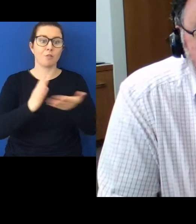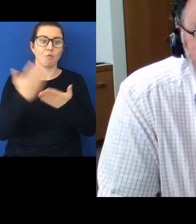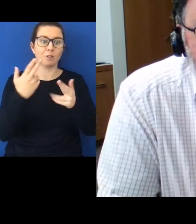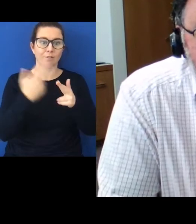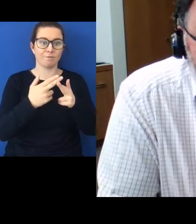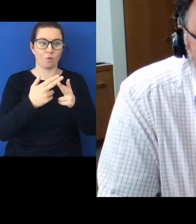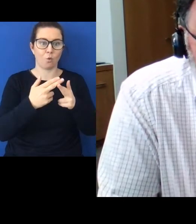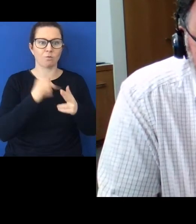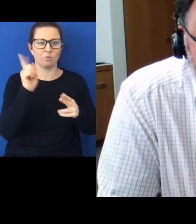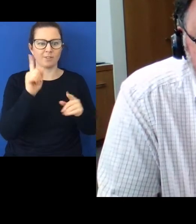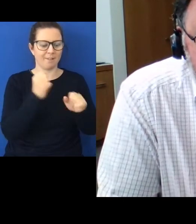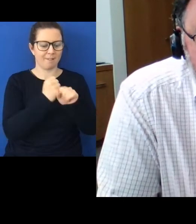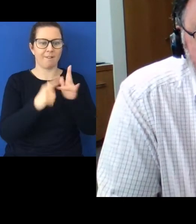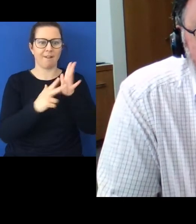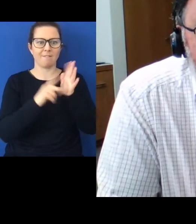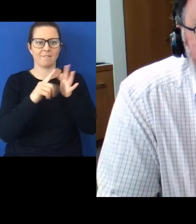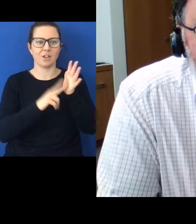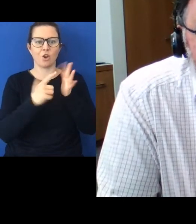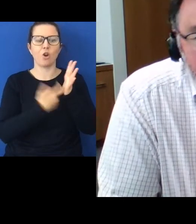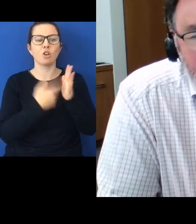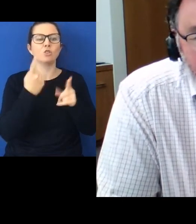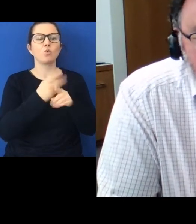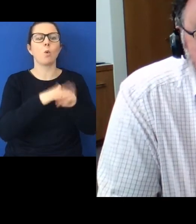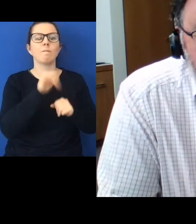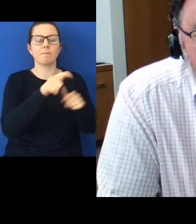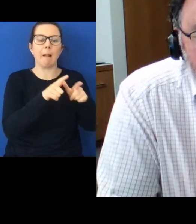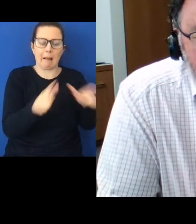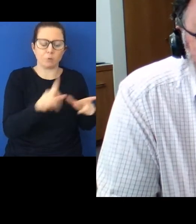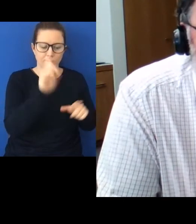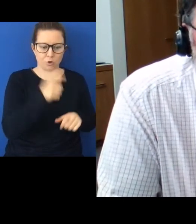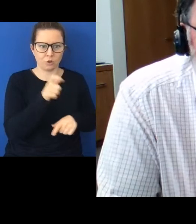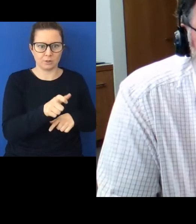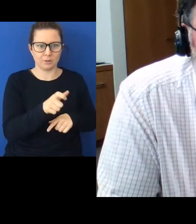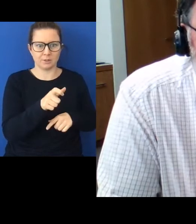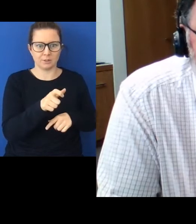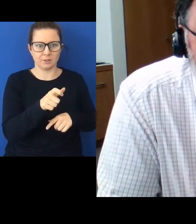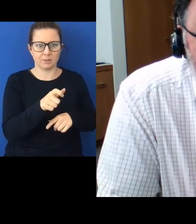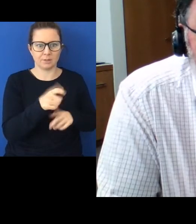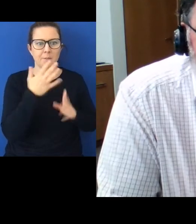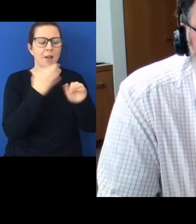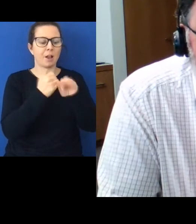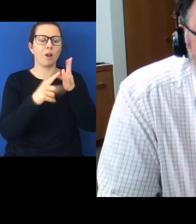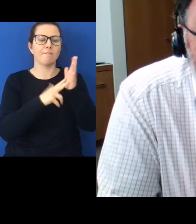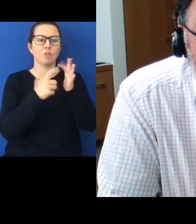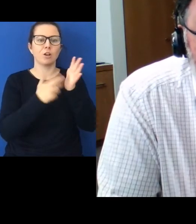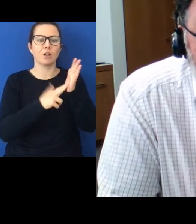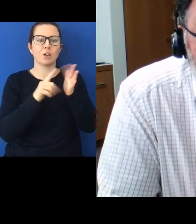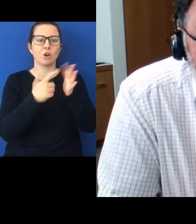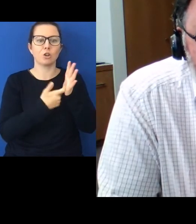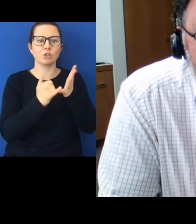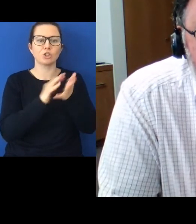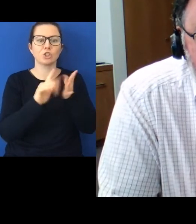transliteration of governor. So, and the tanga on the end of it means governorship. So, you can translate that